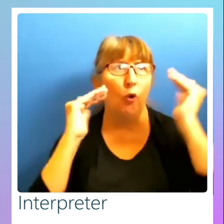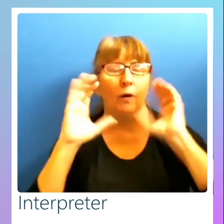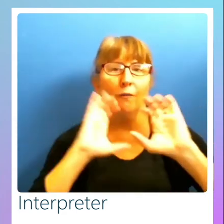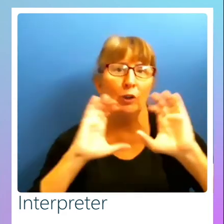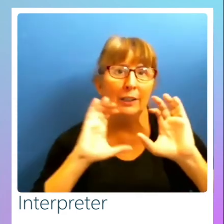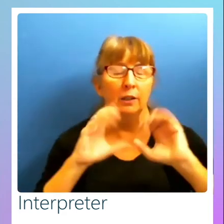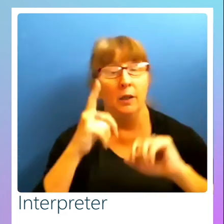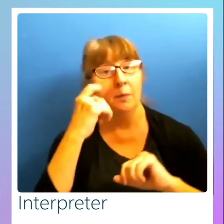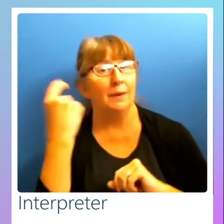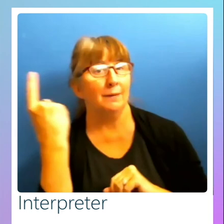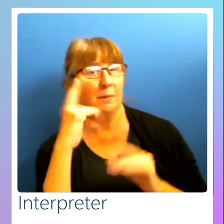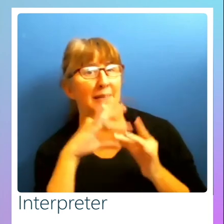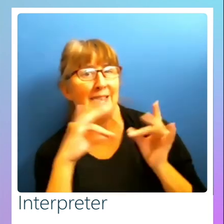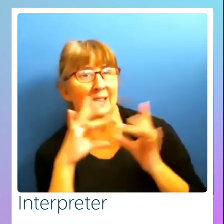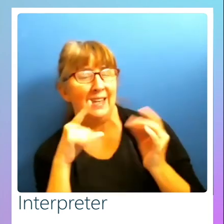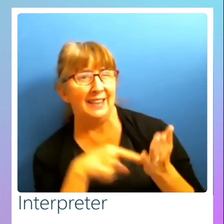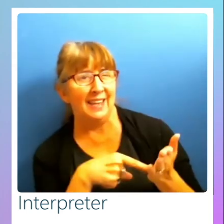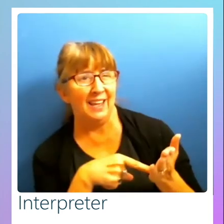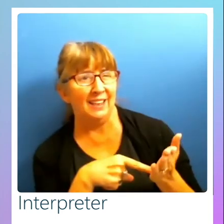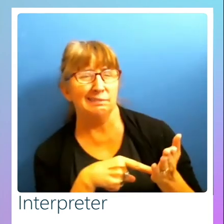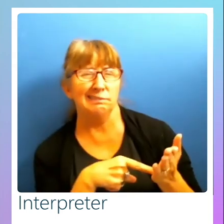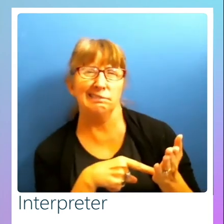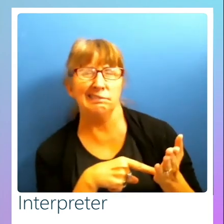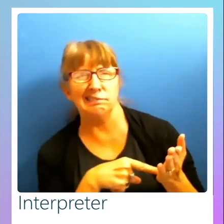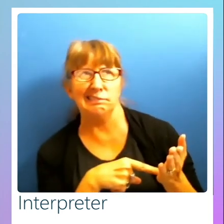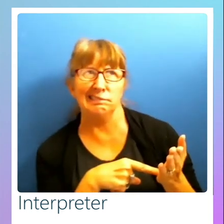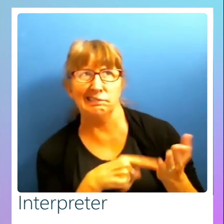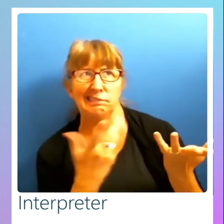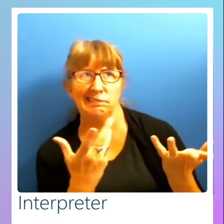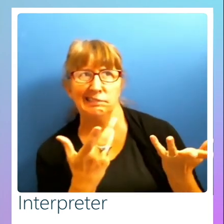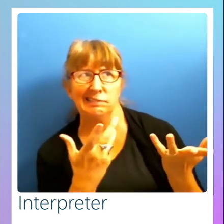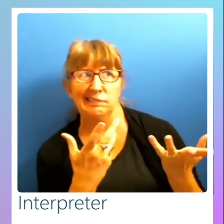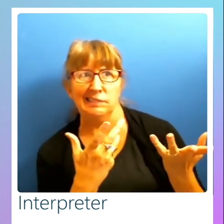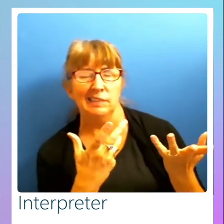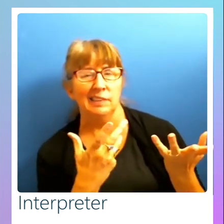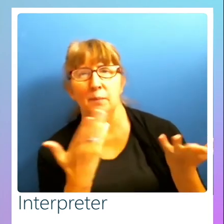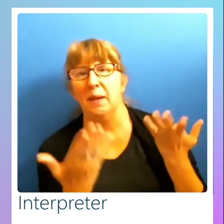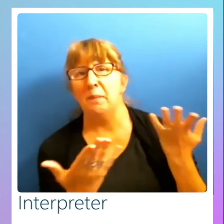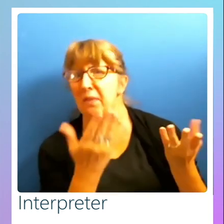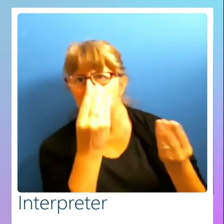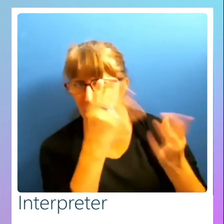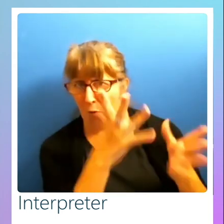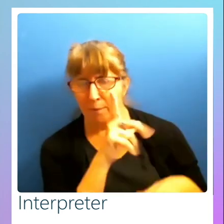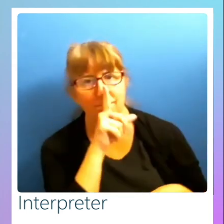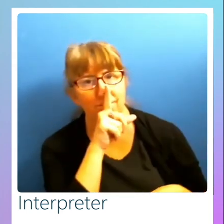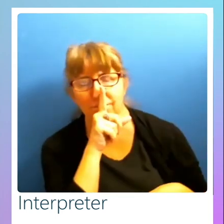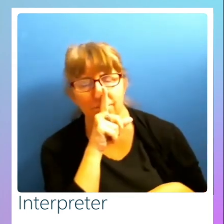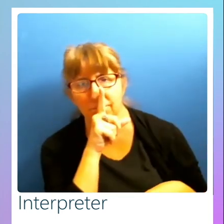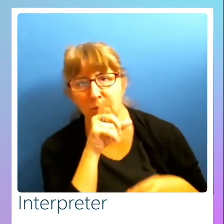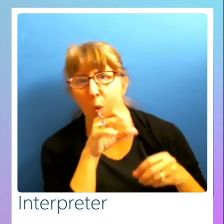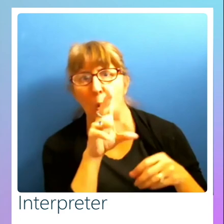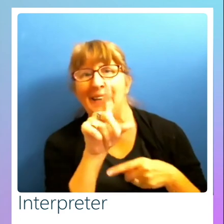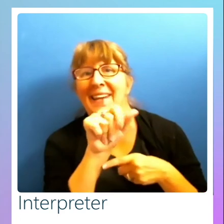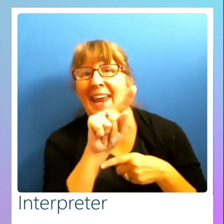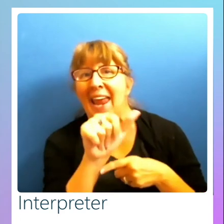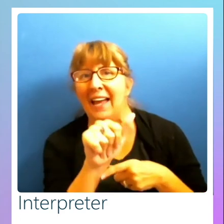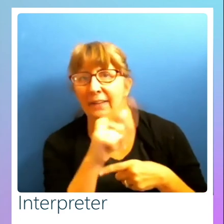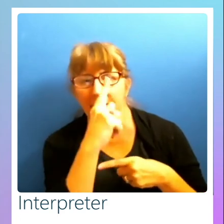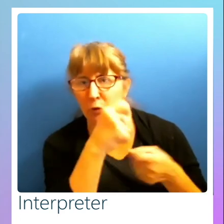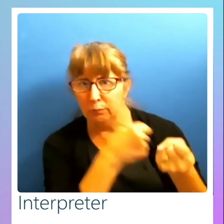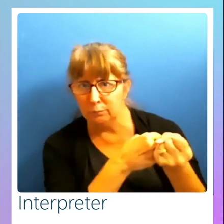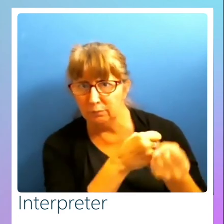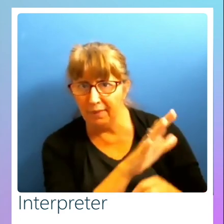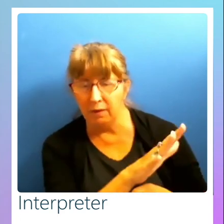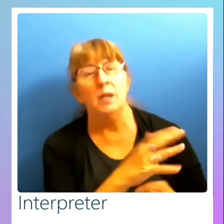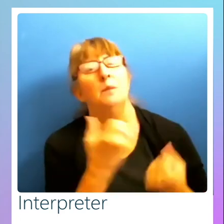somebody's saying that, then they haven't been informed or perhaps they don't have data to back up their position. But try to